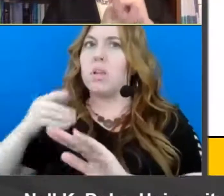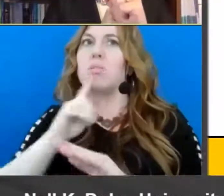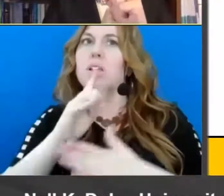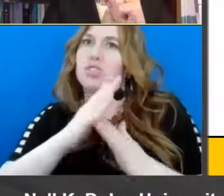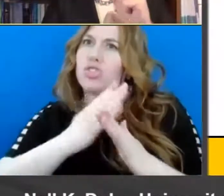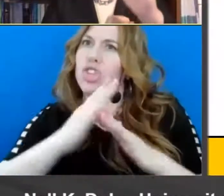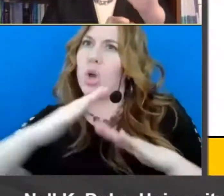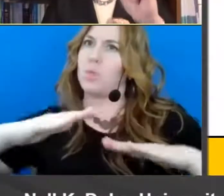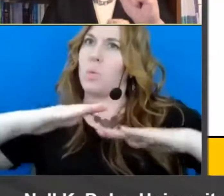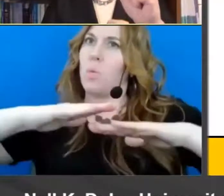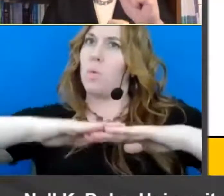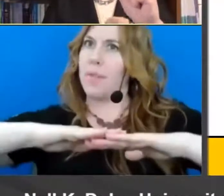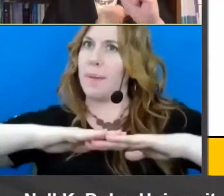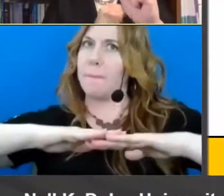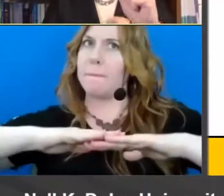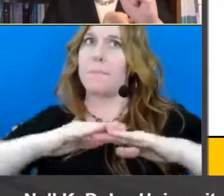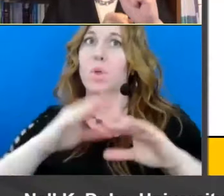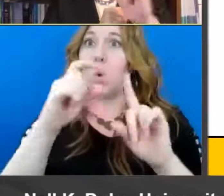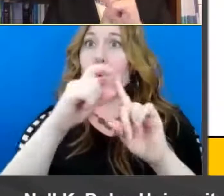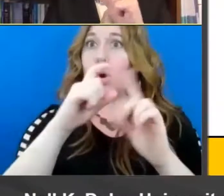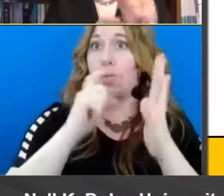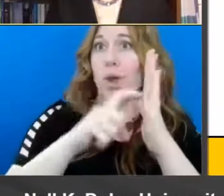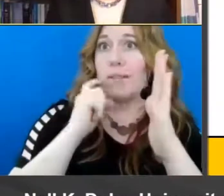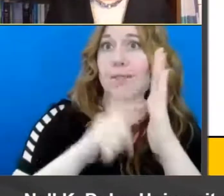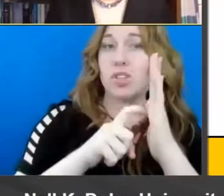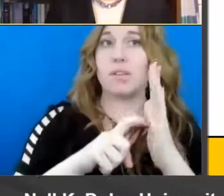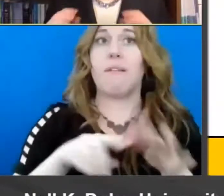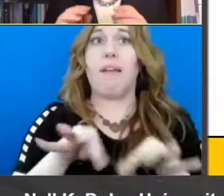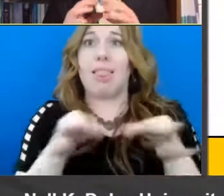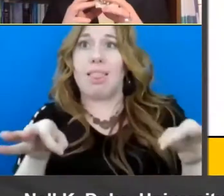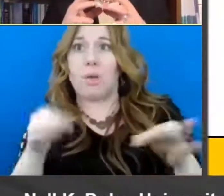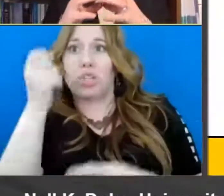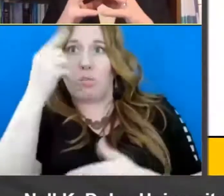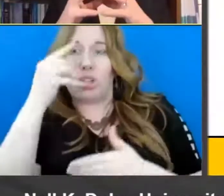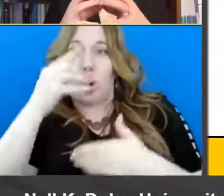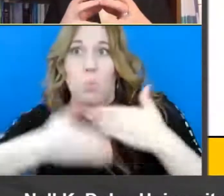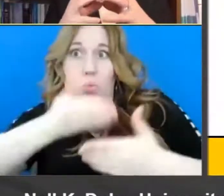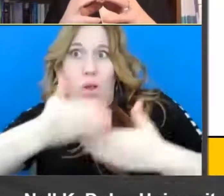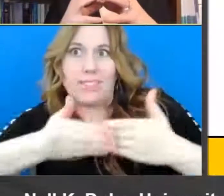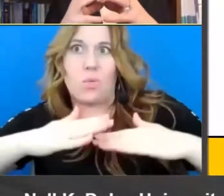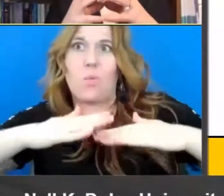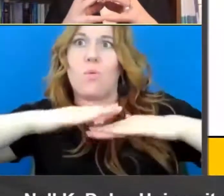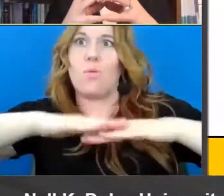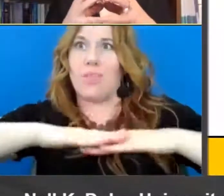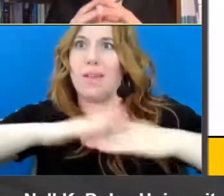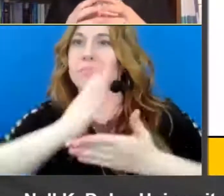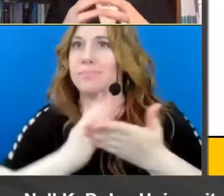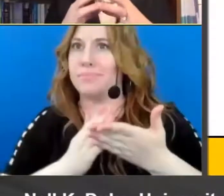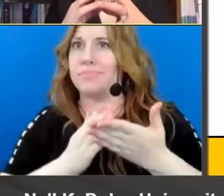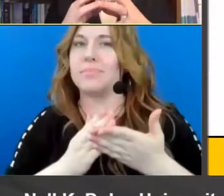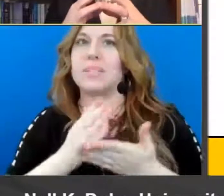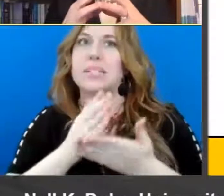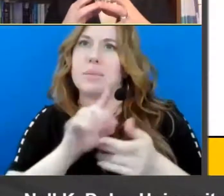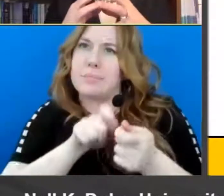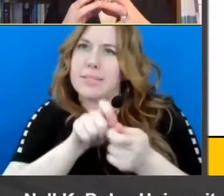overlap between word recognition and language comprehension processes that is there are certain um constructs